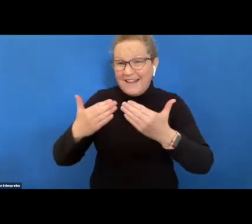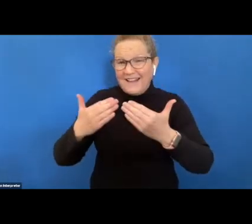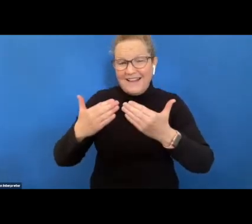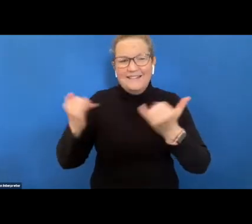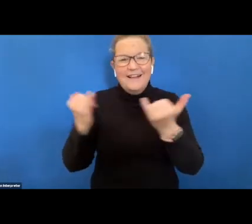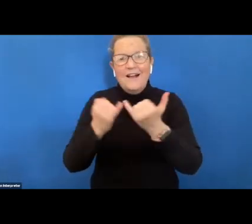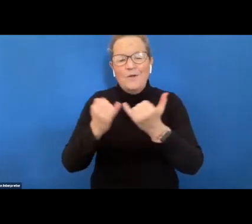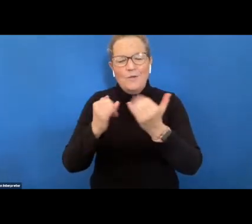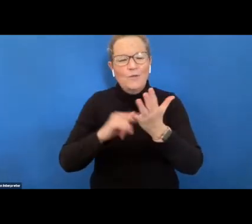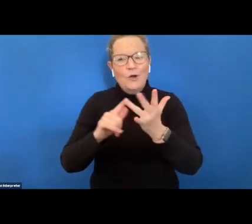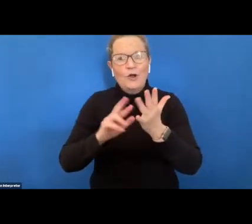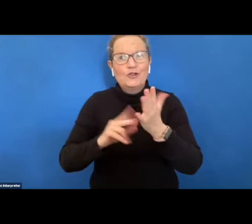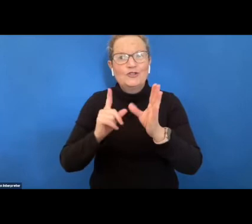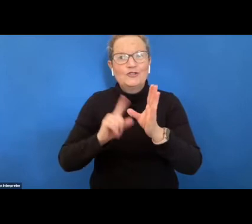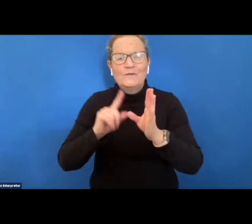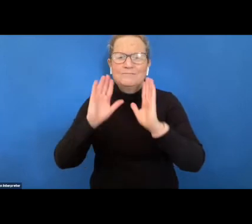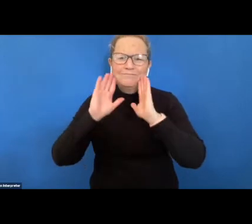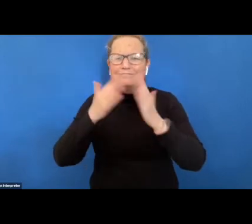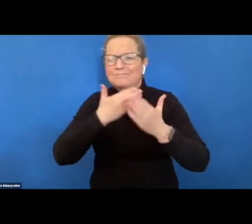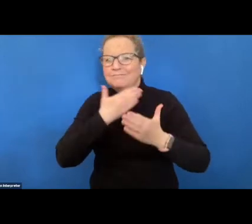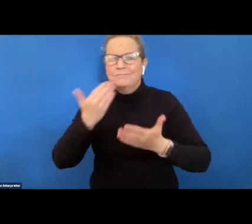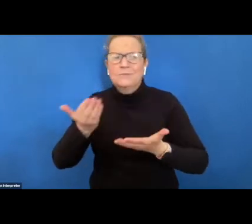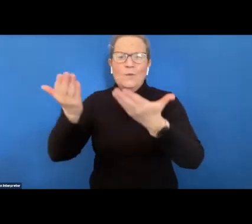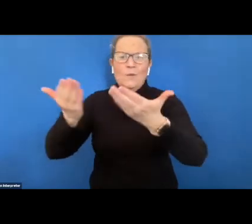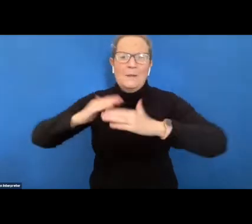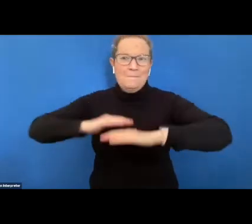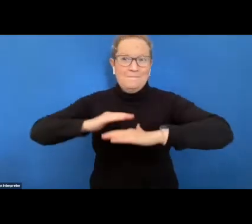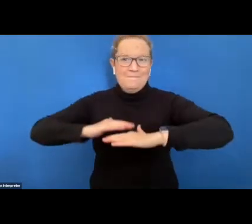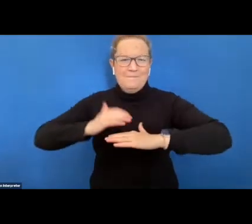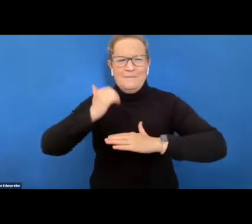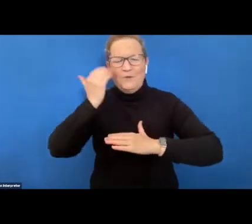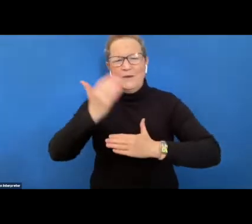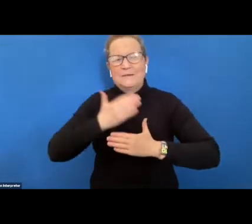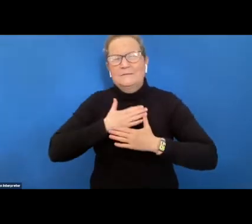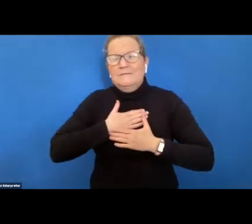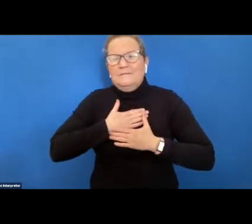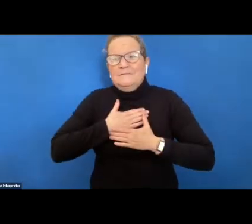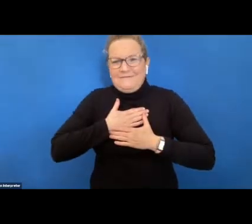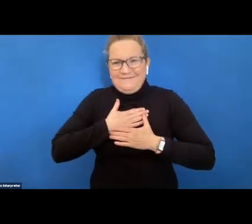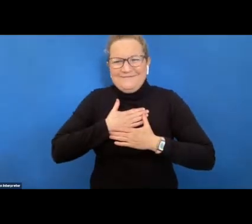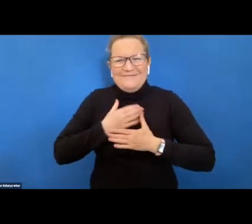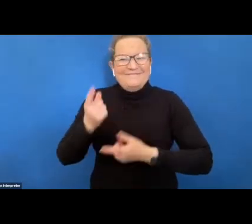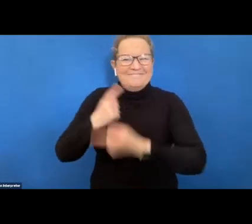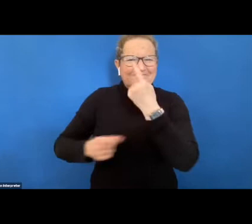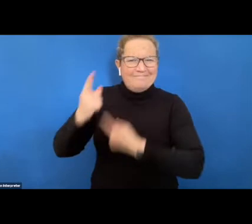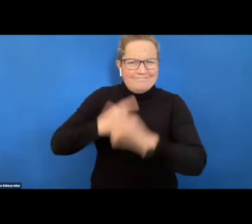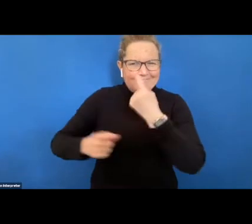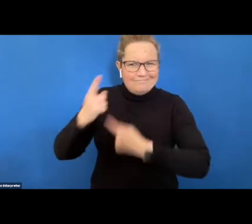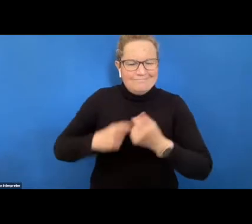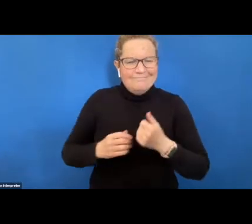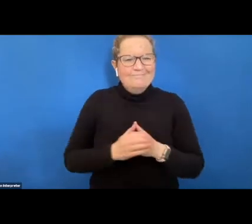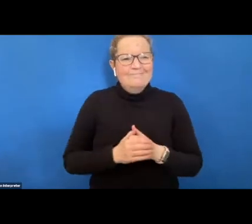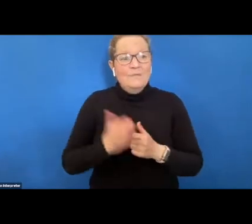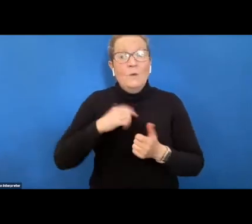before that for our wonderful welcome to country um that was it's always beautiful to hear those words um i would also like to acknowledge